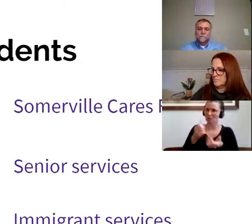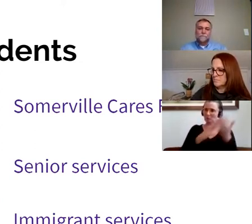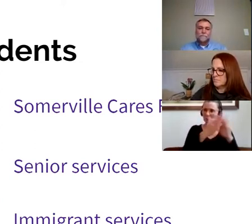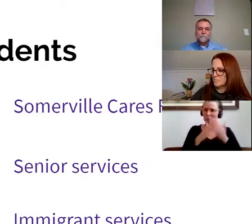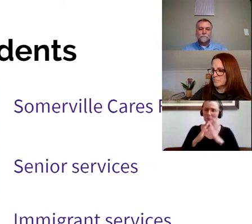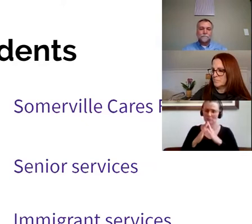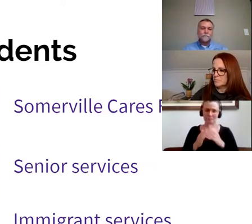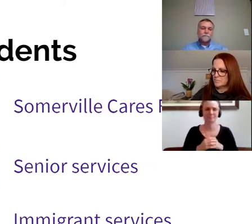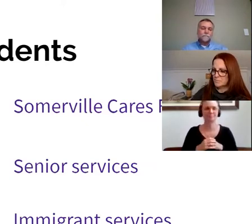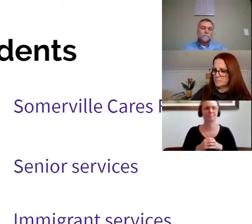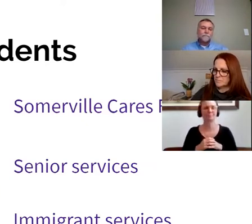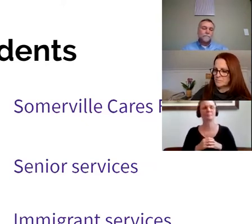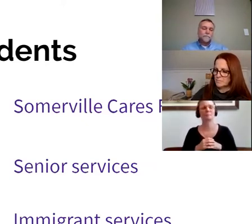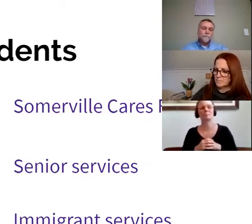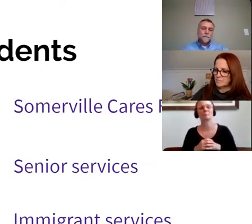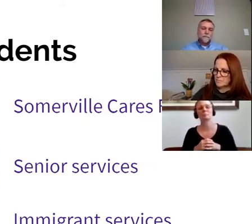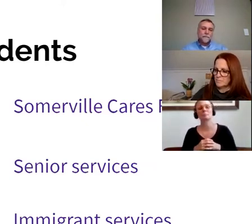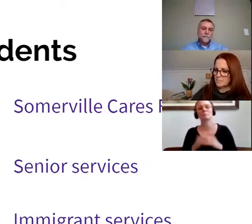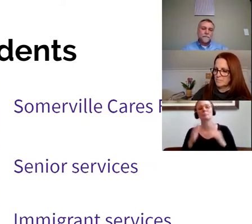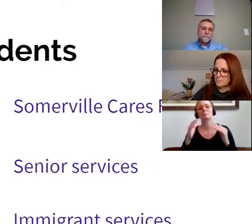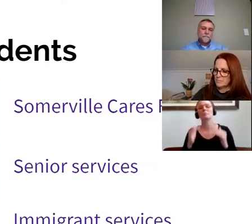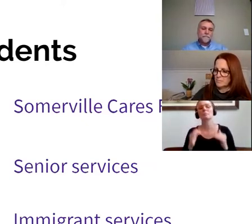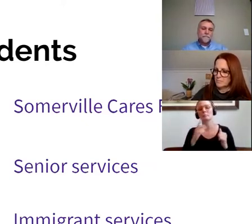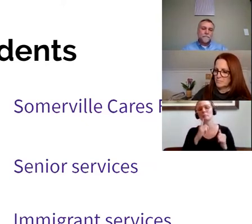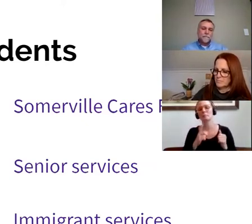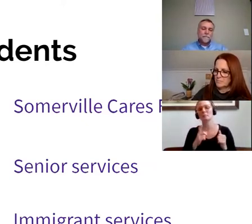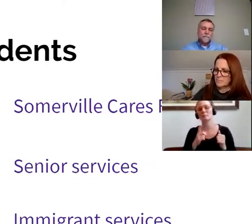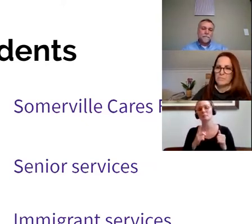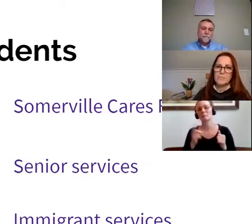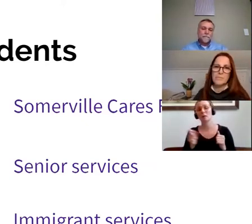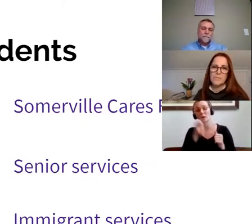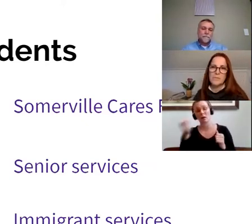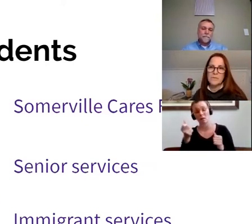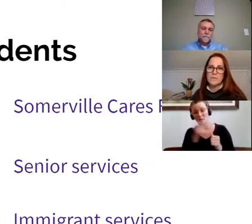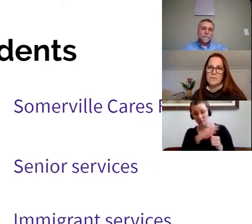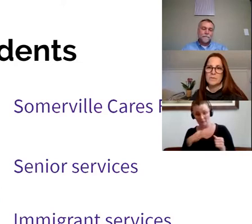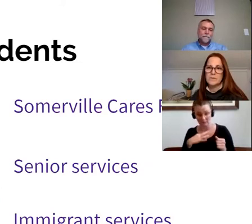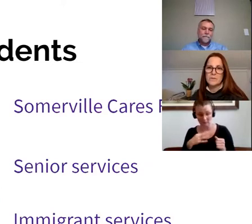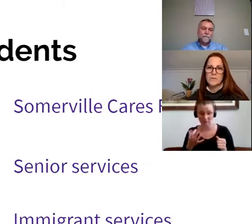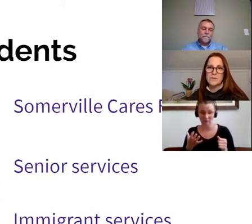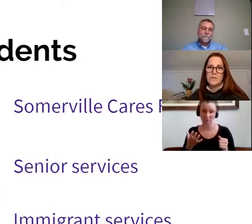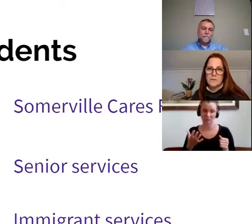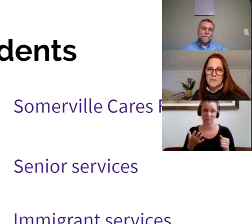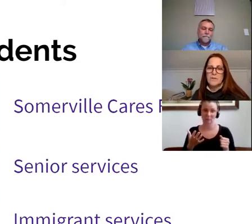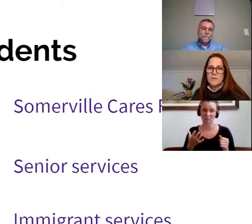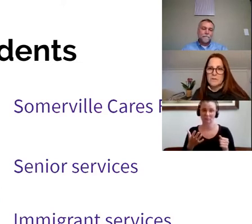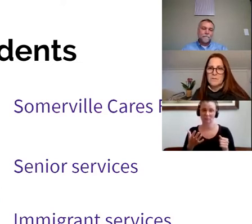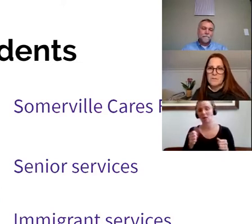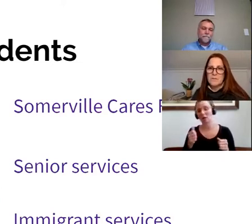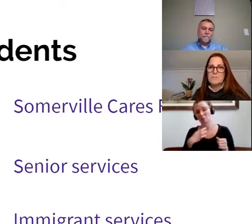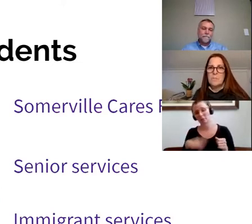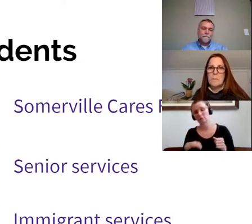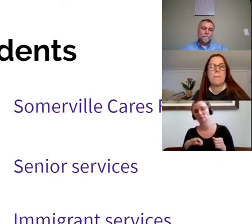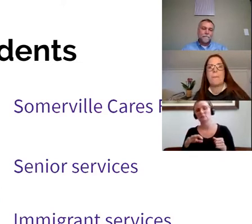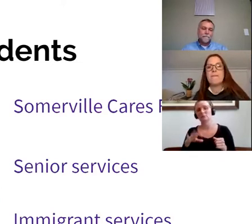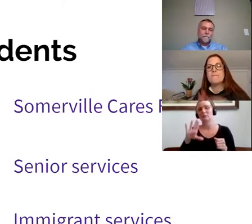How do we support one another through other benefits such as unemployment, cash benefits, SNAP, so forth. know,